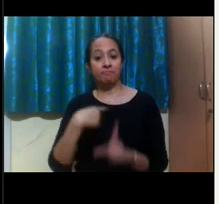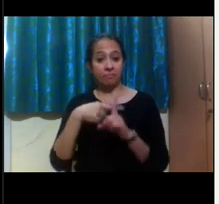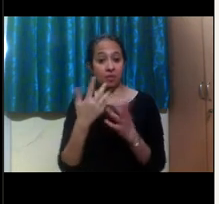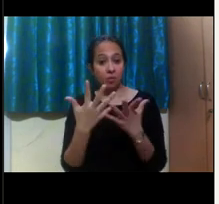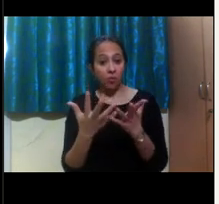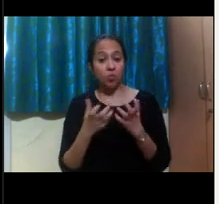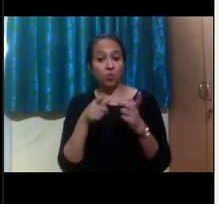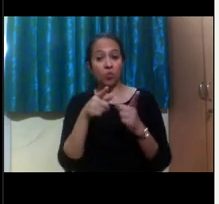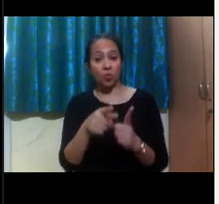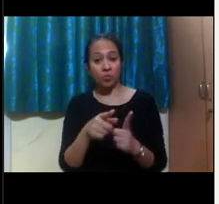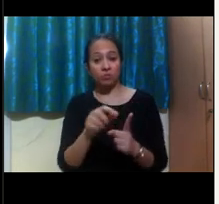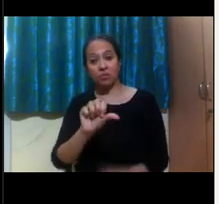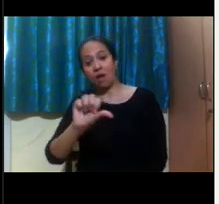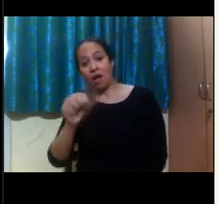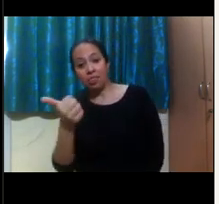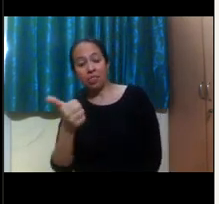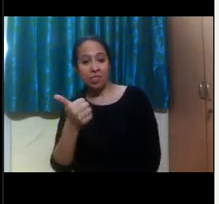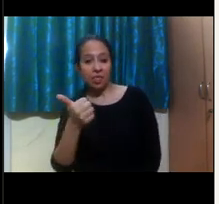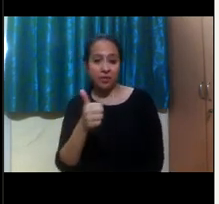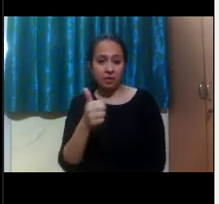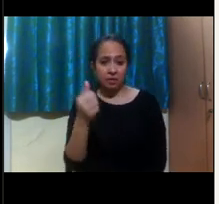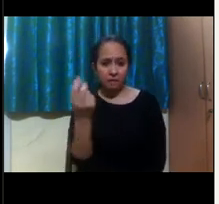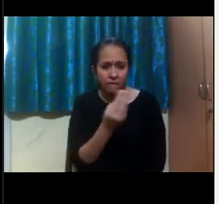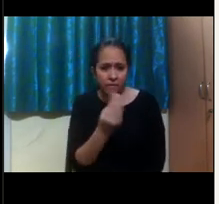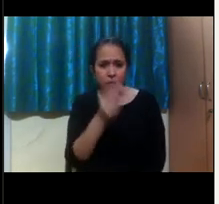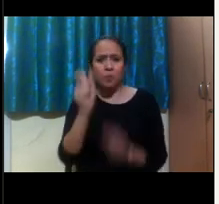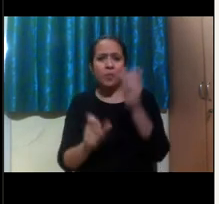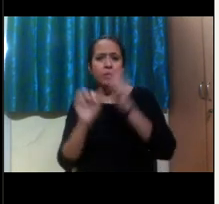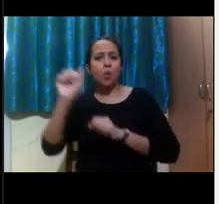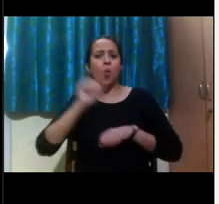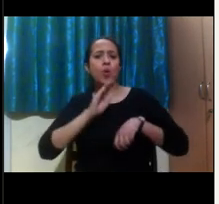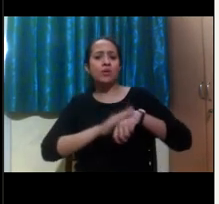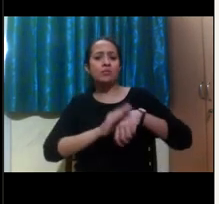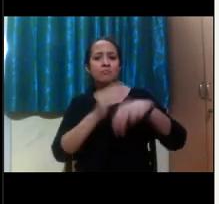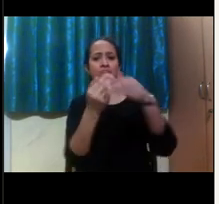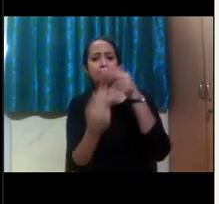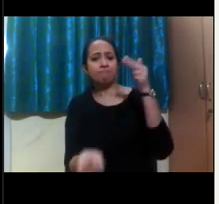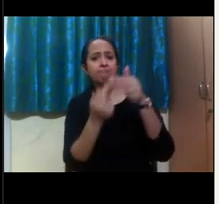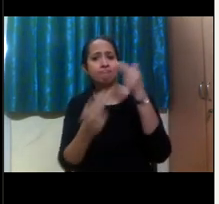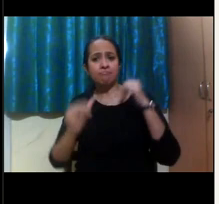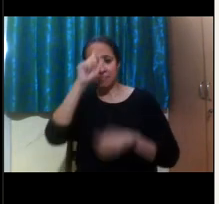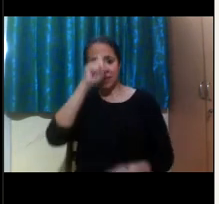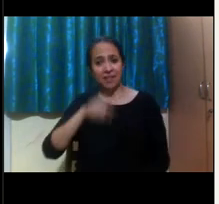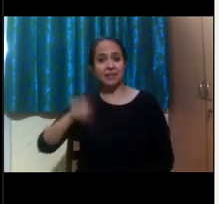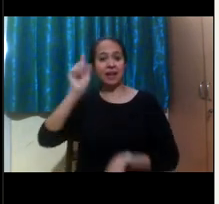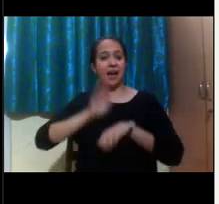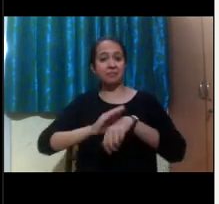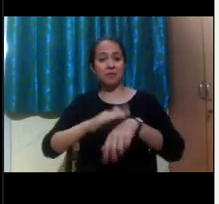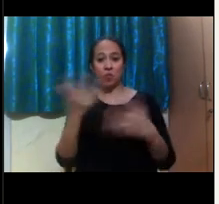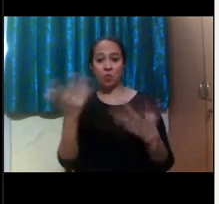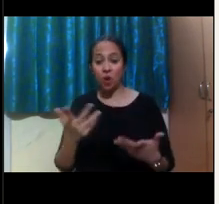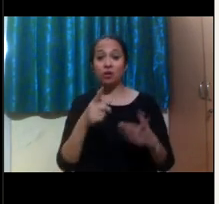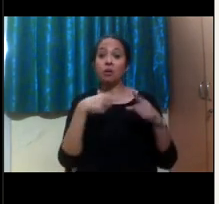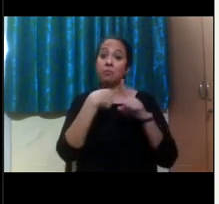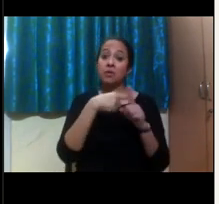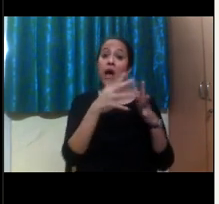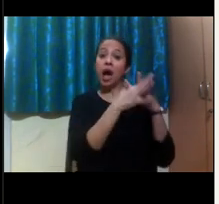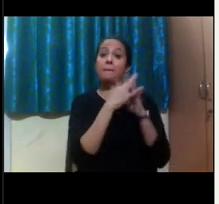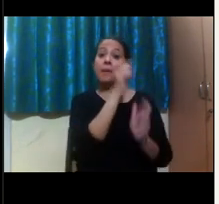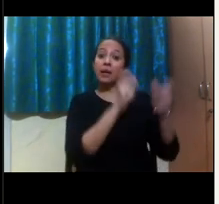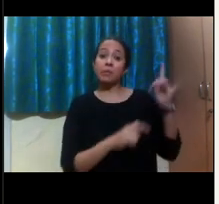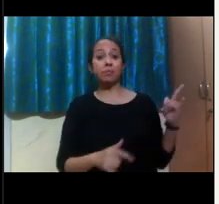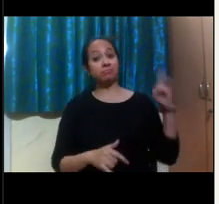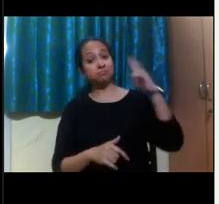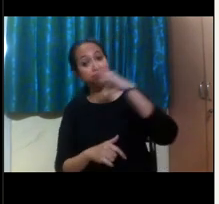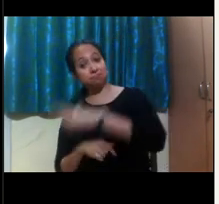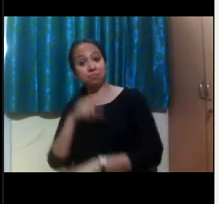about to filter by origin. So we've got three stories from students from India and then also Americans who went to India. So you can read some of those